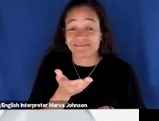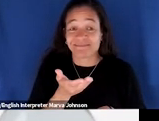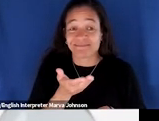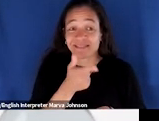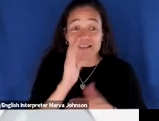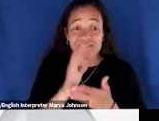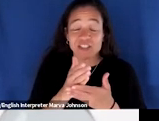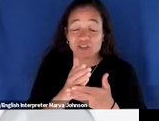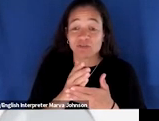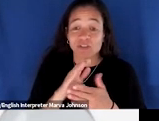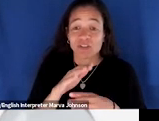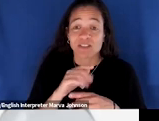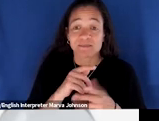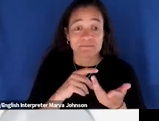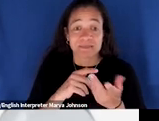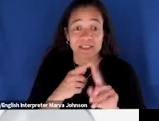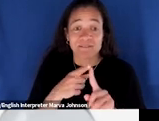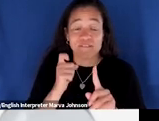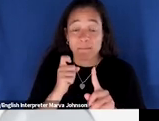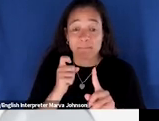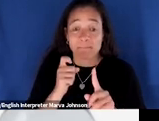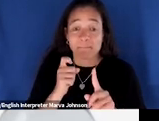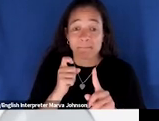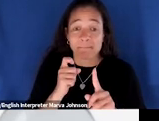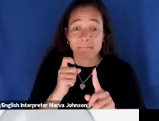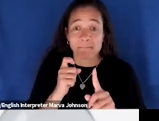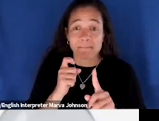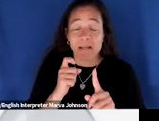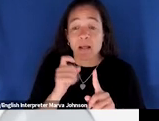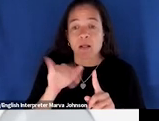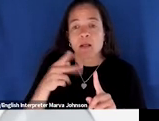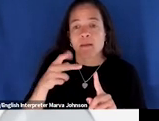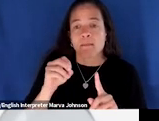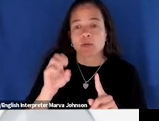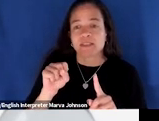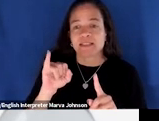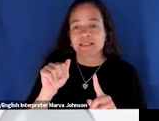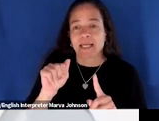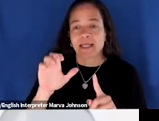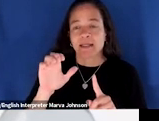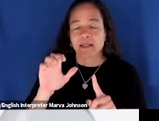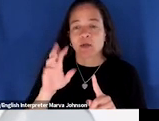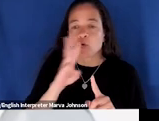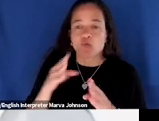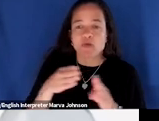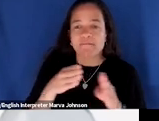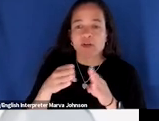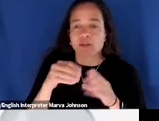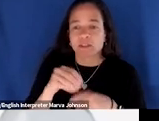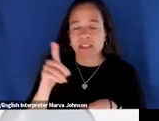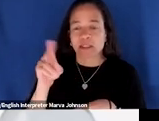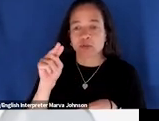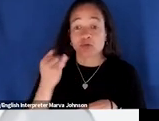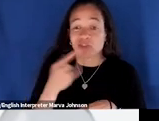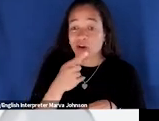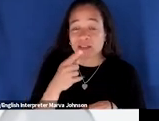photo on the the left you see here is from the raritan and passaic rivers in new jersey um which are incredibly polluted um